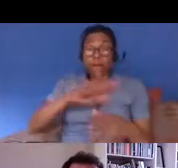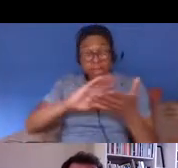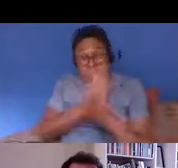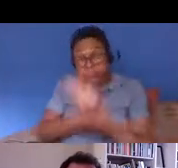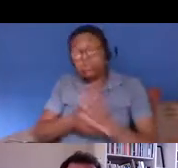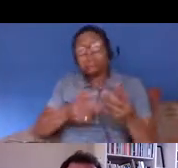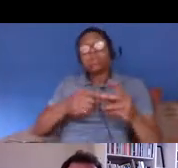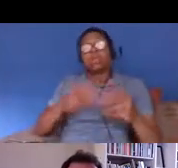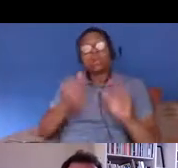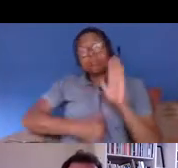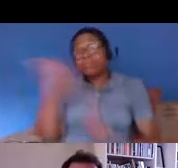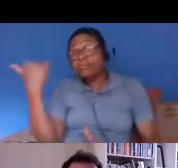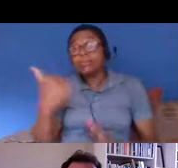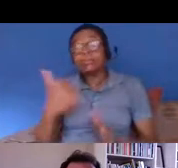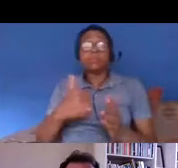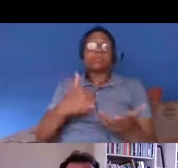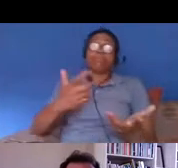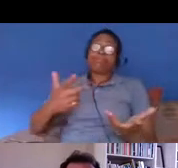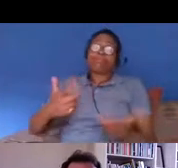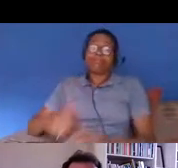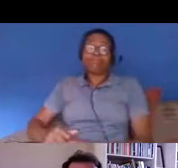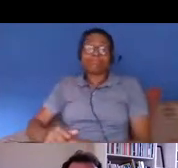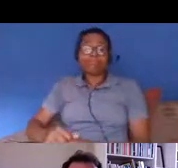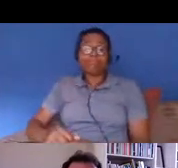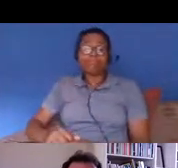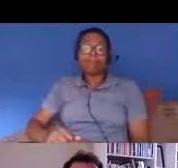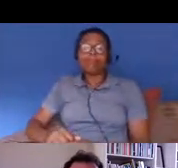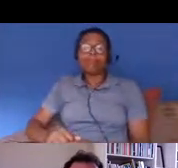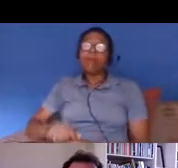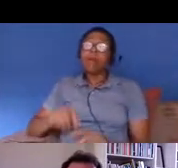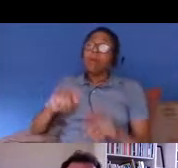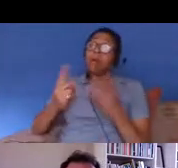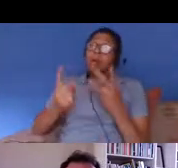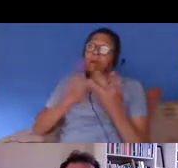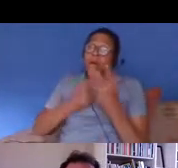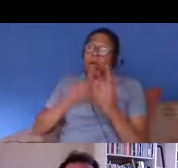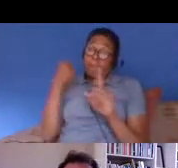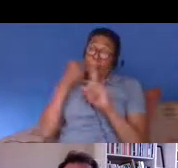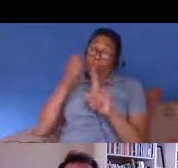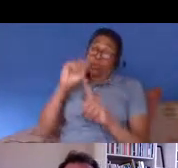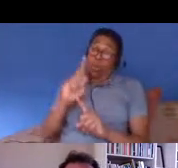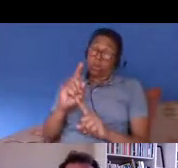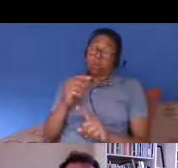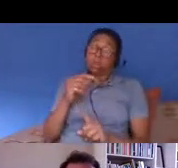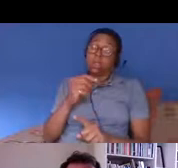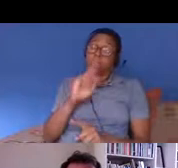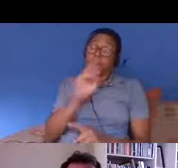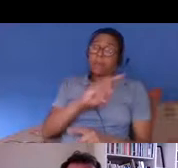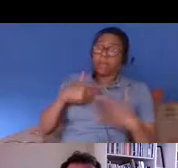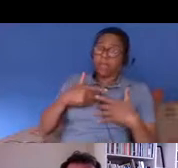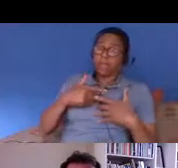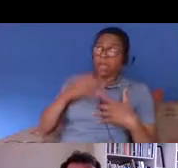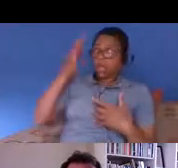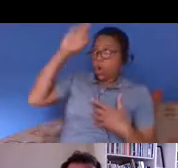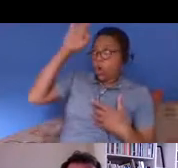it also um create increases fear of the authorities and that's particularly um the case with the data sharing stuff